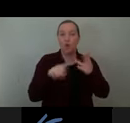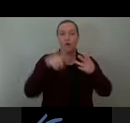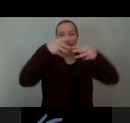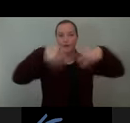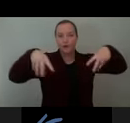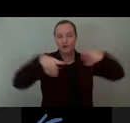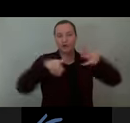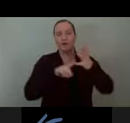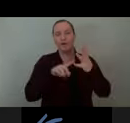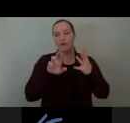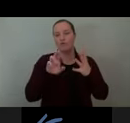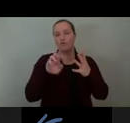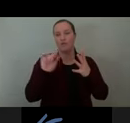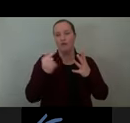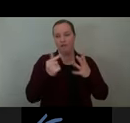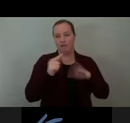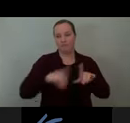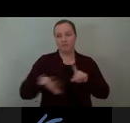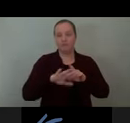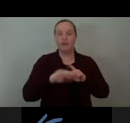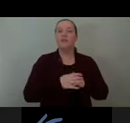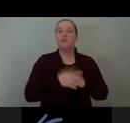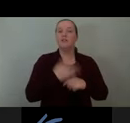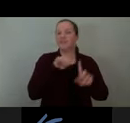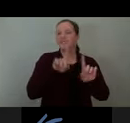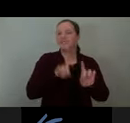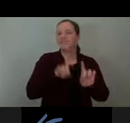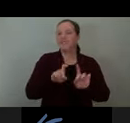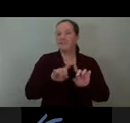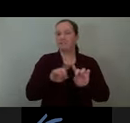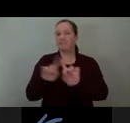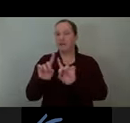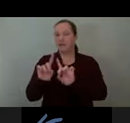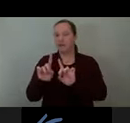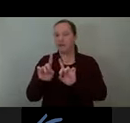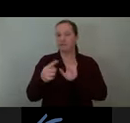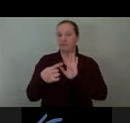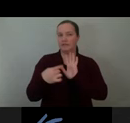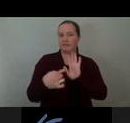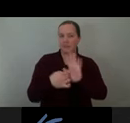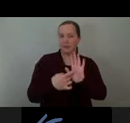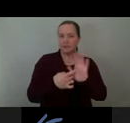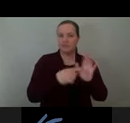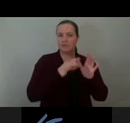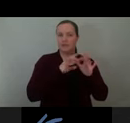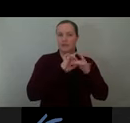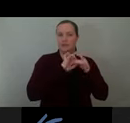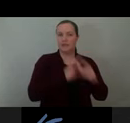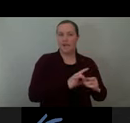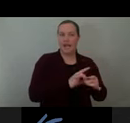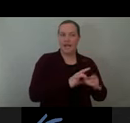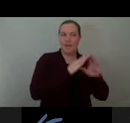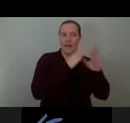we tested various follies and an interest with the house plant, particularly because